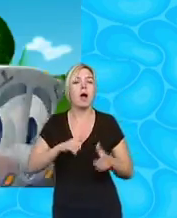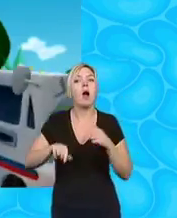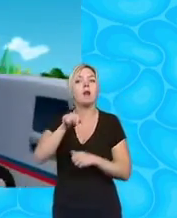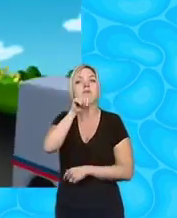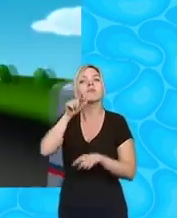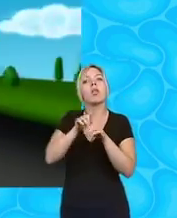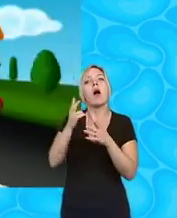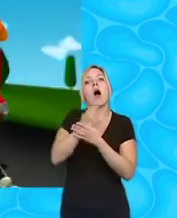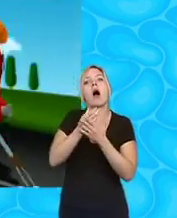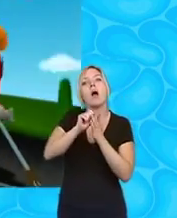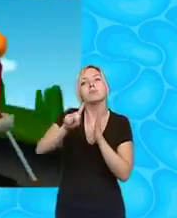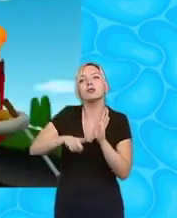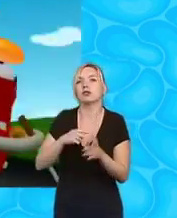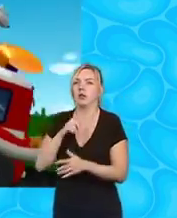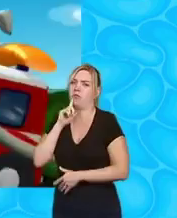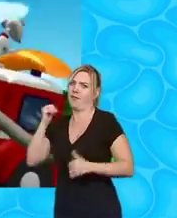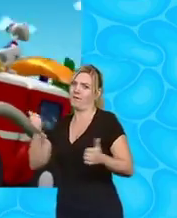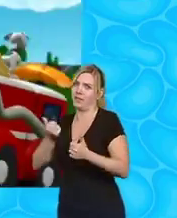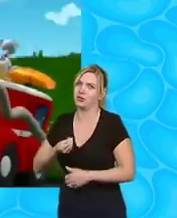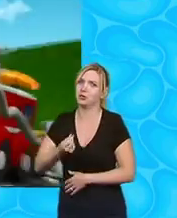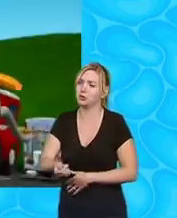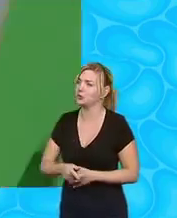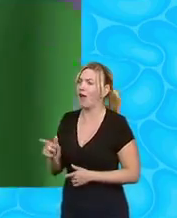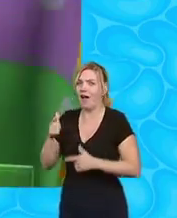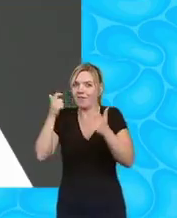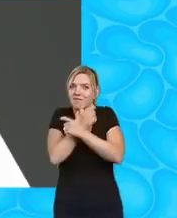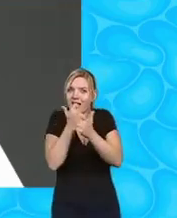be finished in no time yeah this is fun